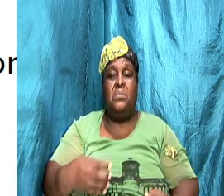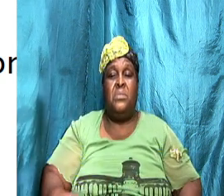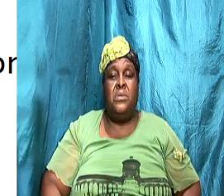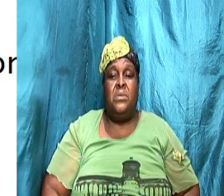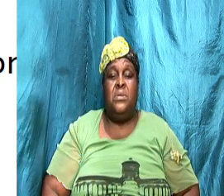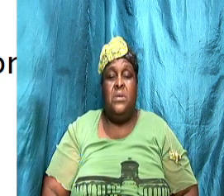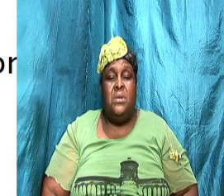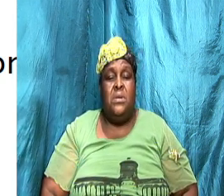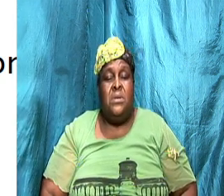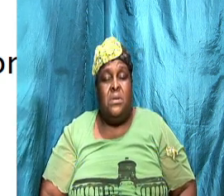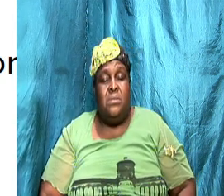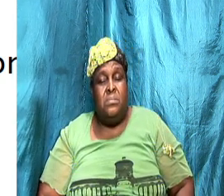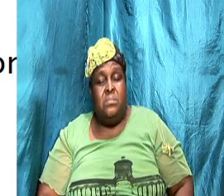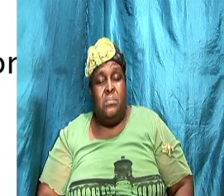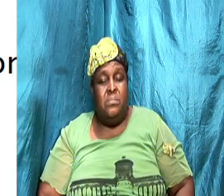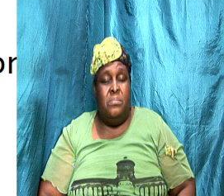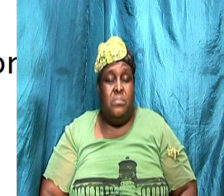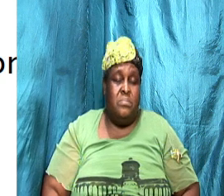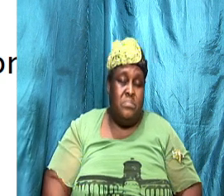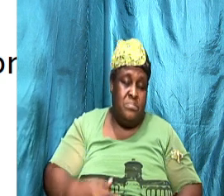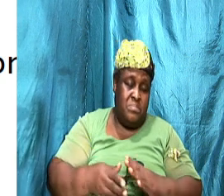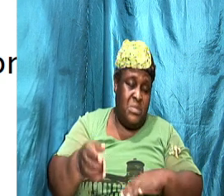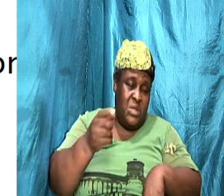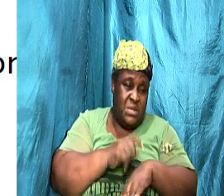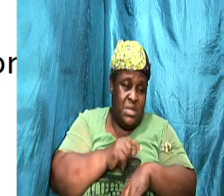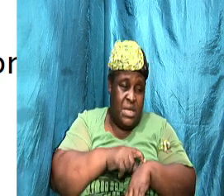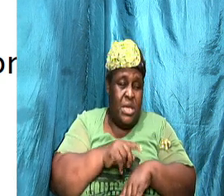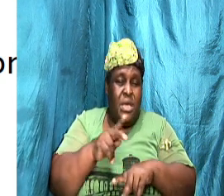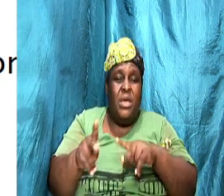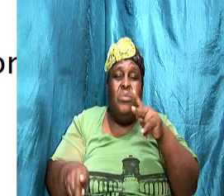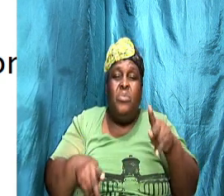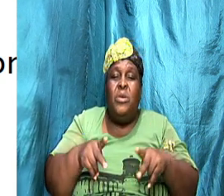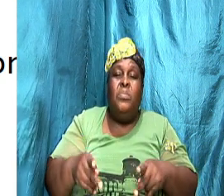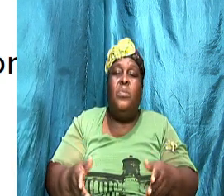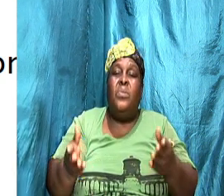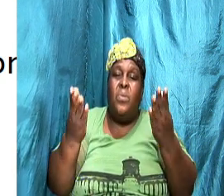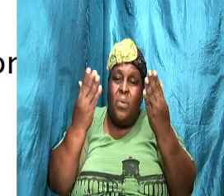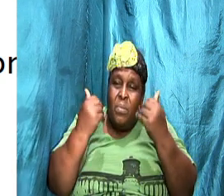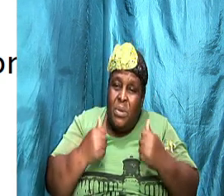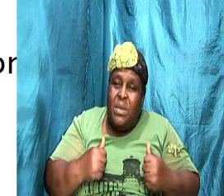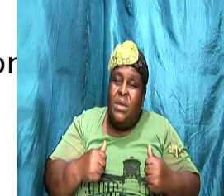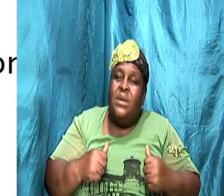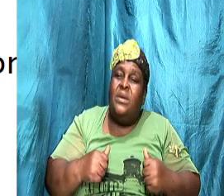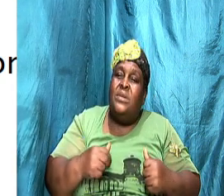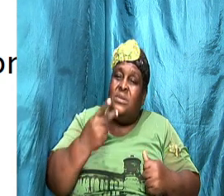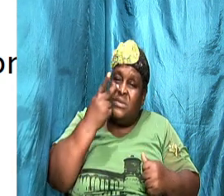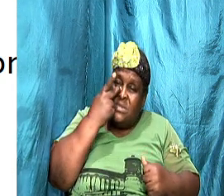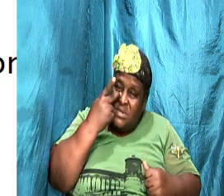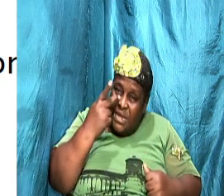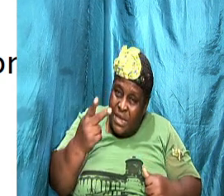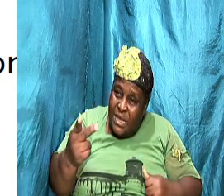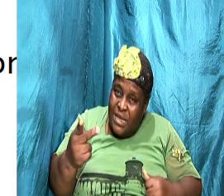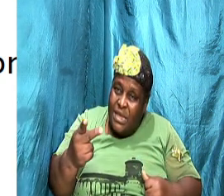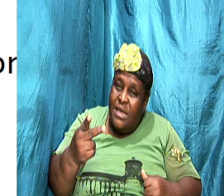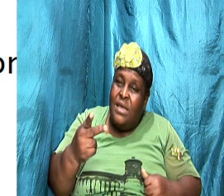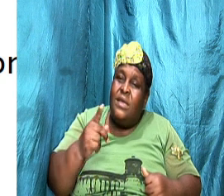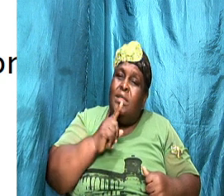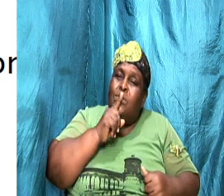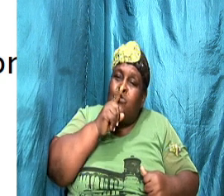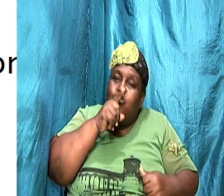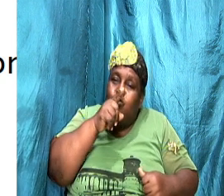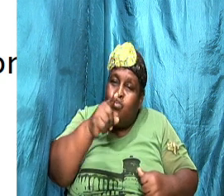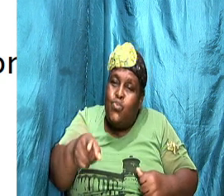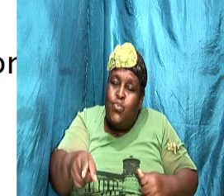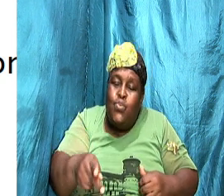it is just that now at this stage people are coming to see the true partner that they married